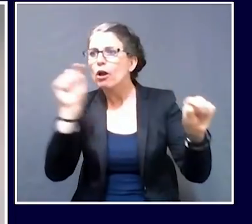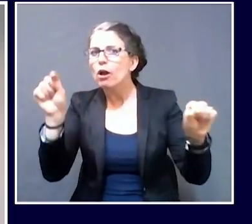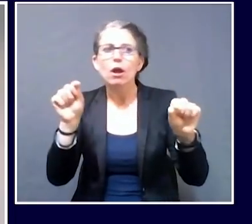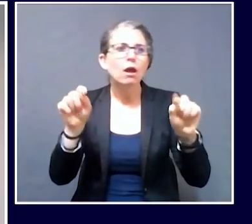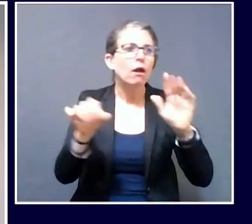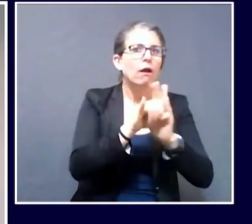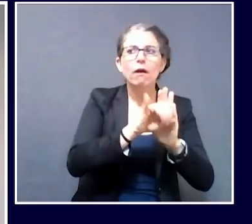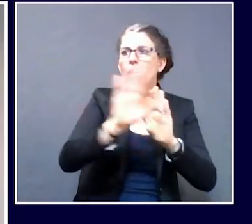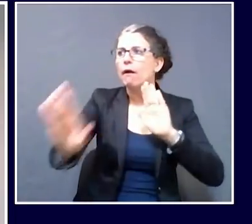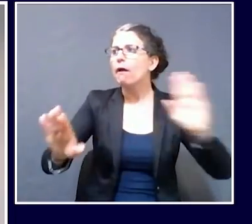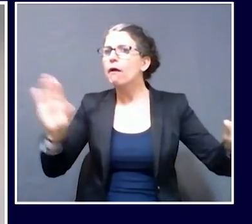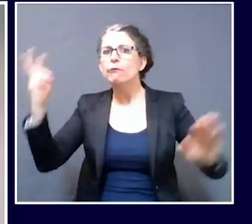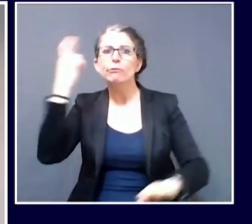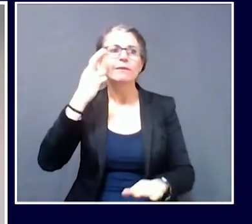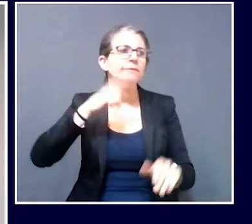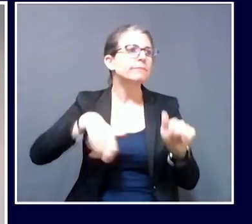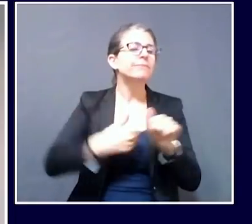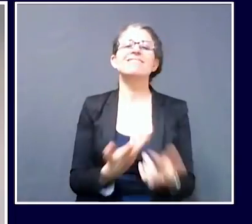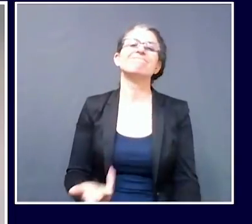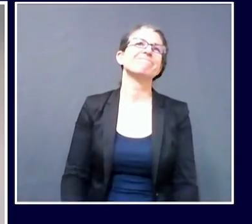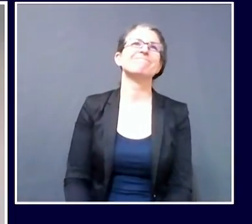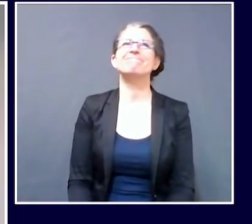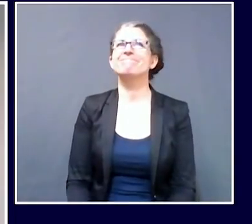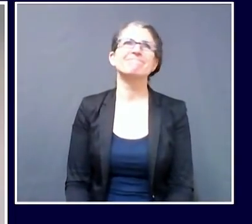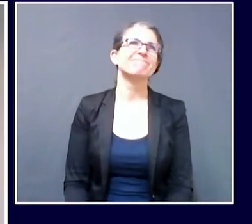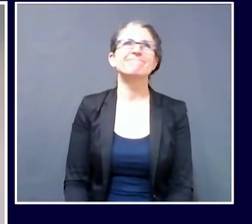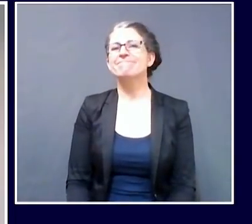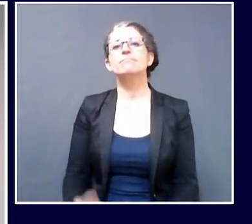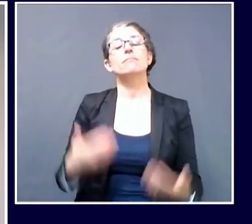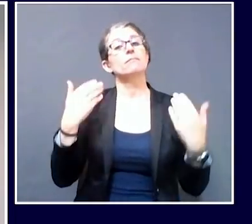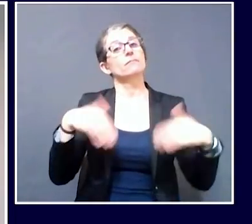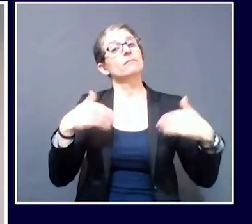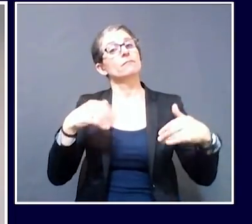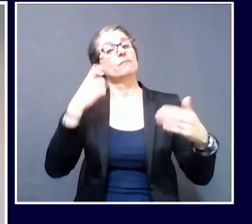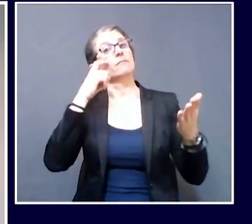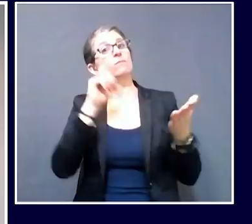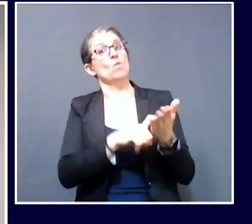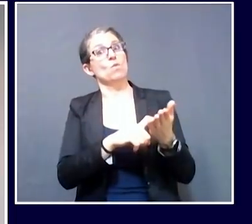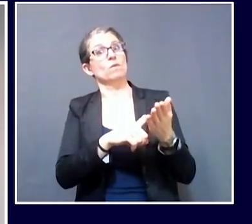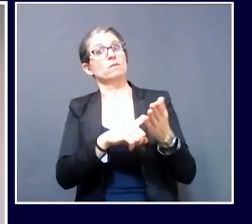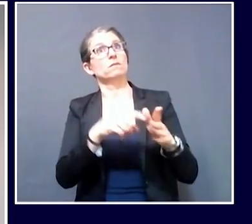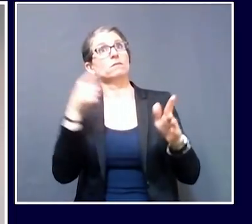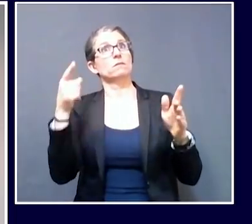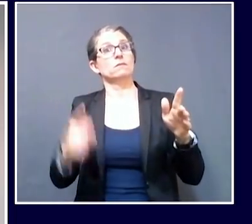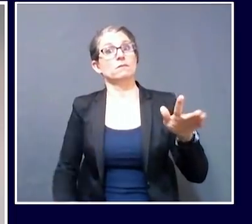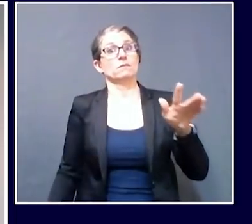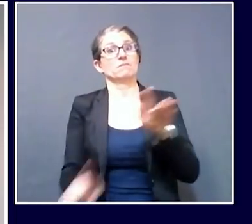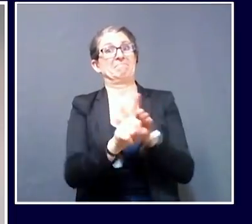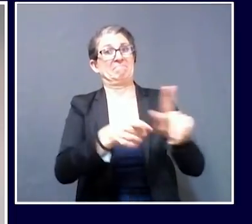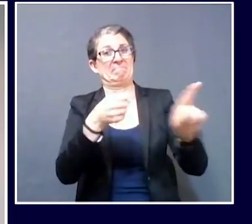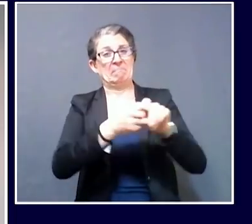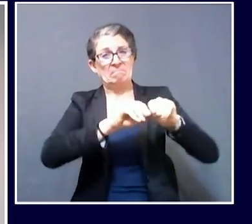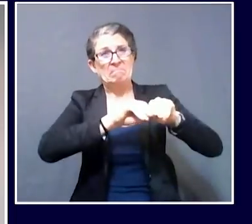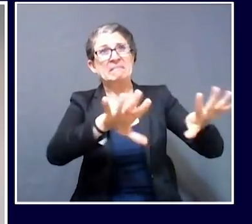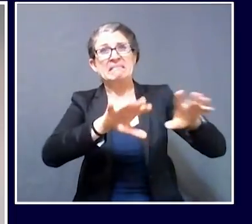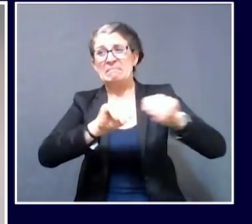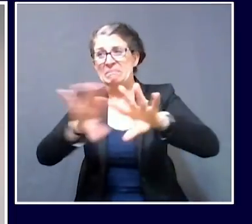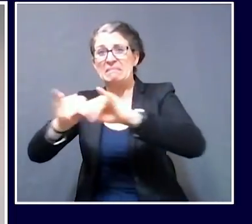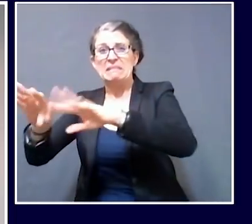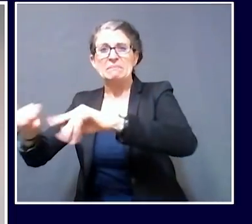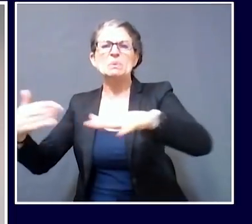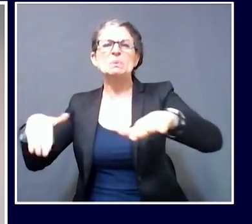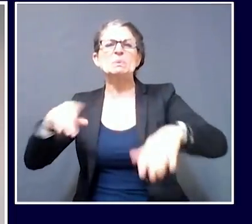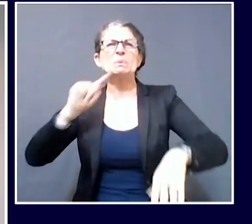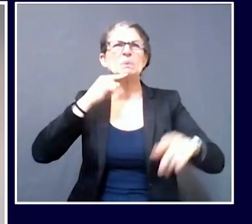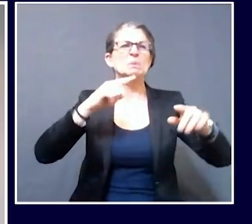some very large outbreaks that we were contending with in the previous two to three weeks, where even though a number of folks